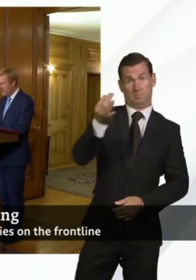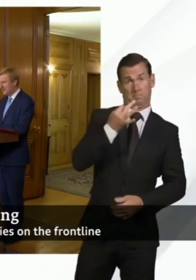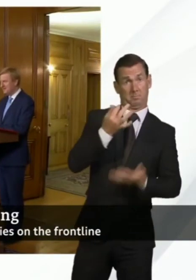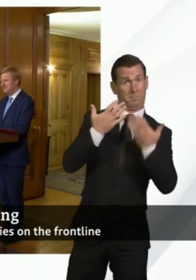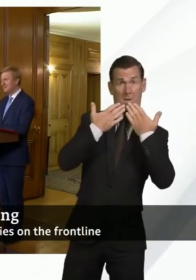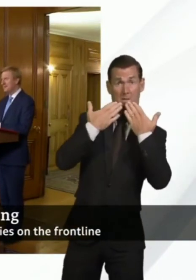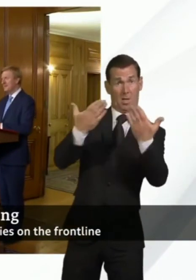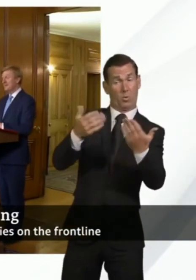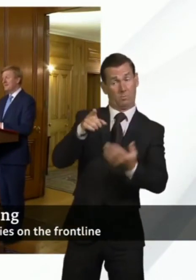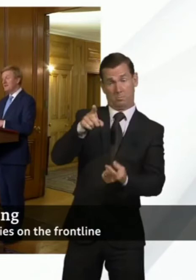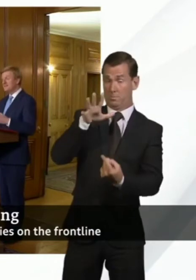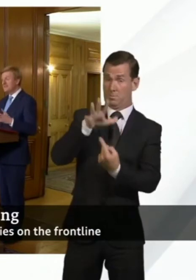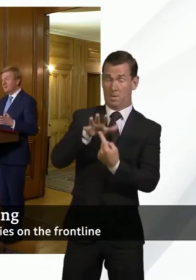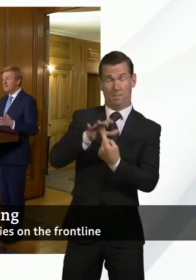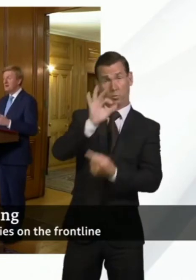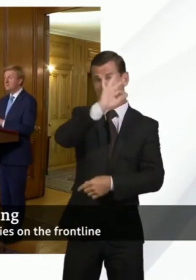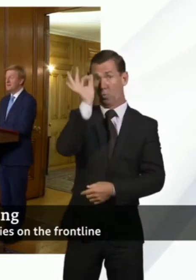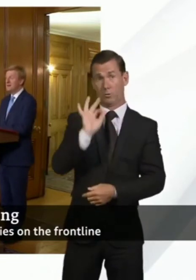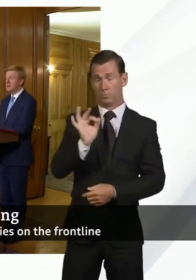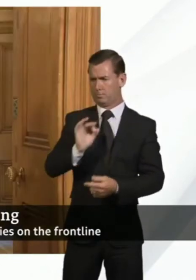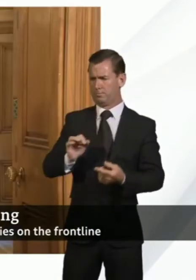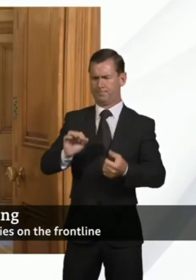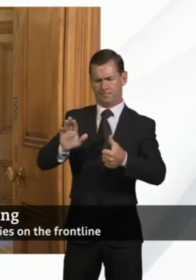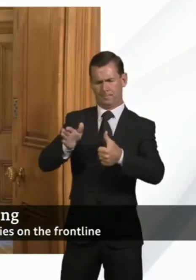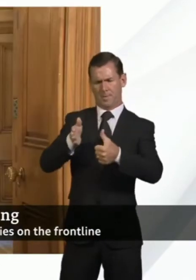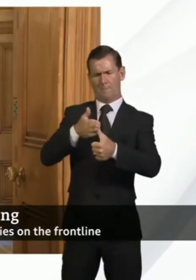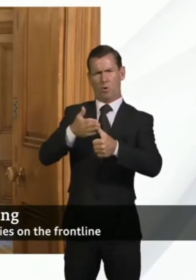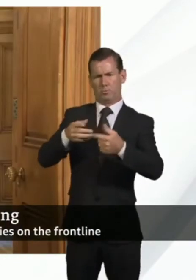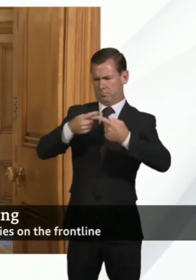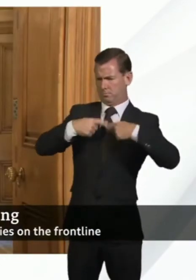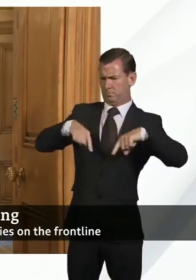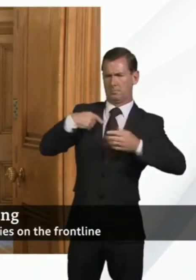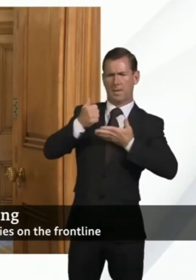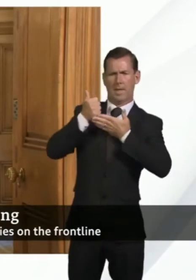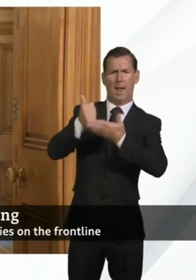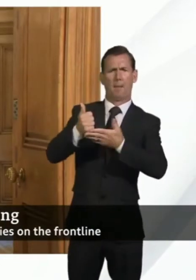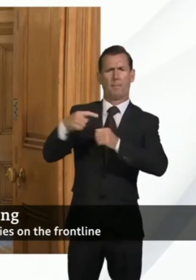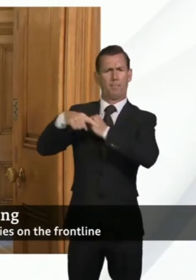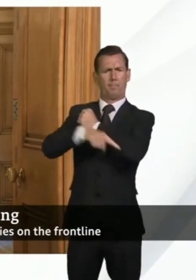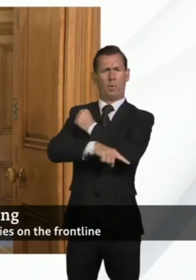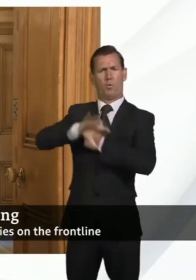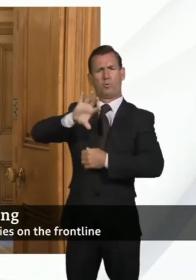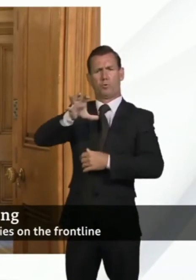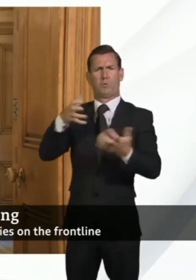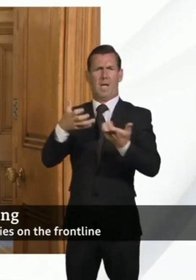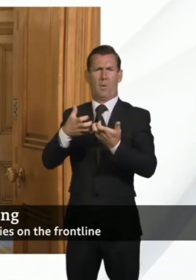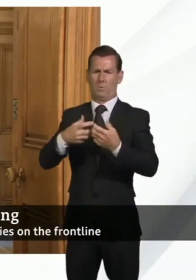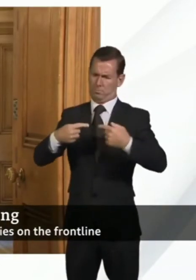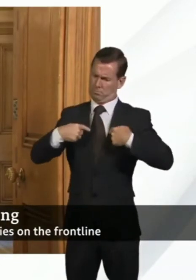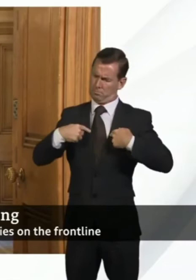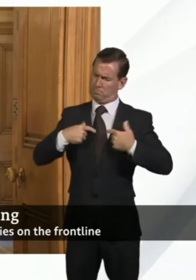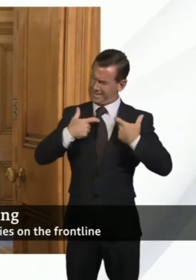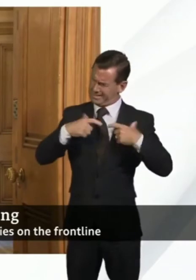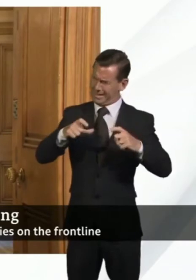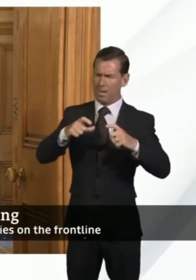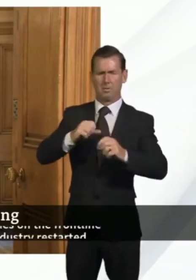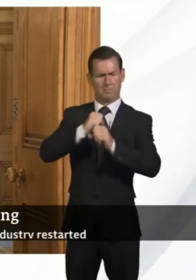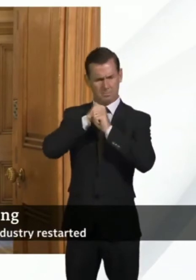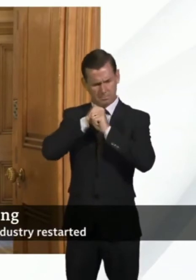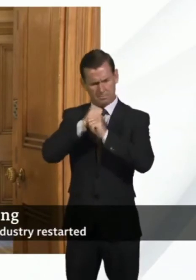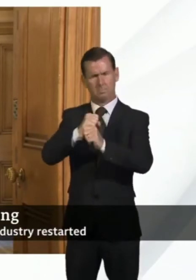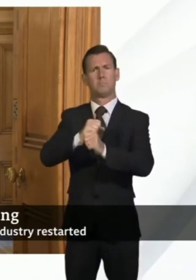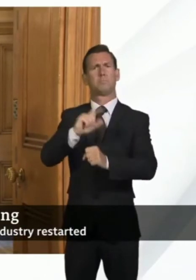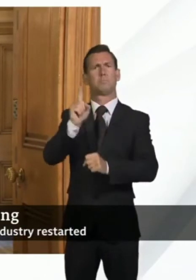important question. The first thing that we've done to help poorer nations is we're standing by our commitment to the poorest nations by